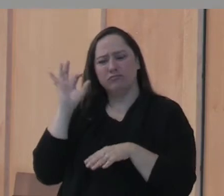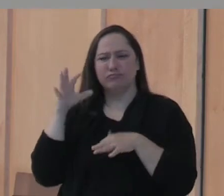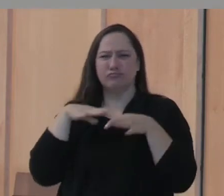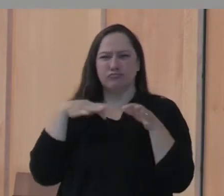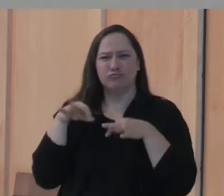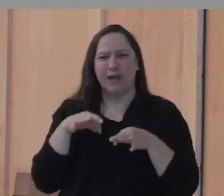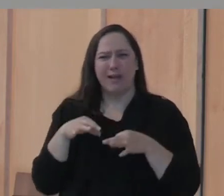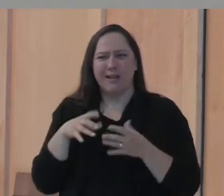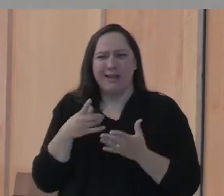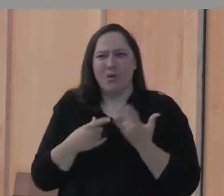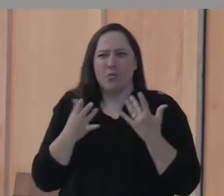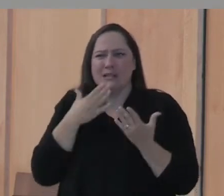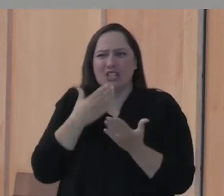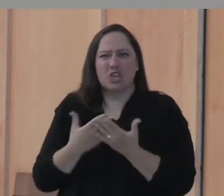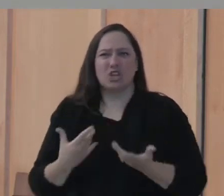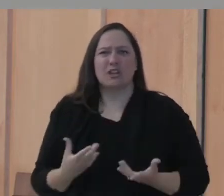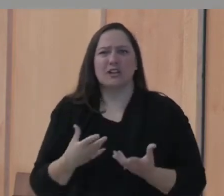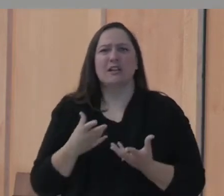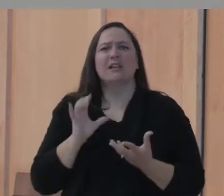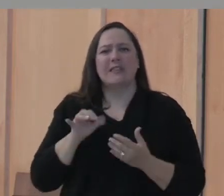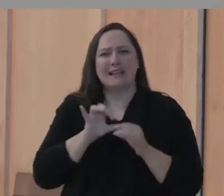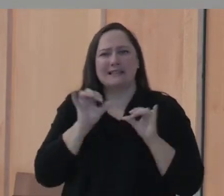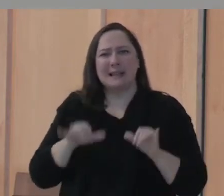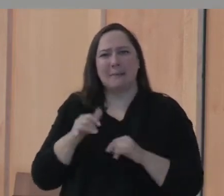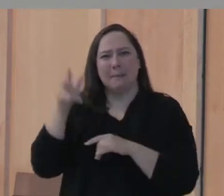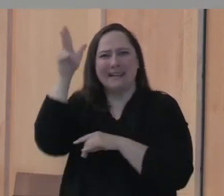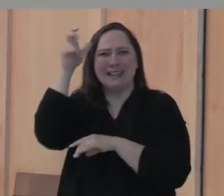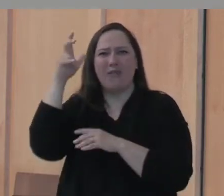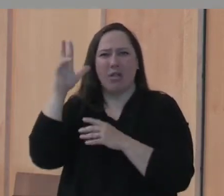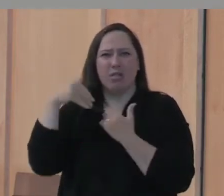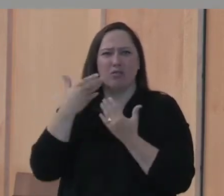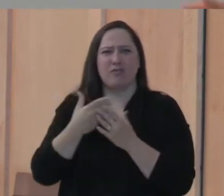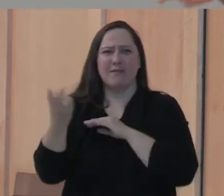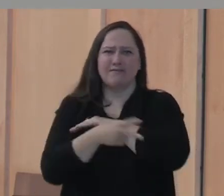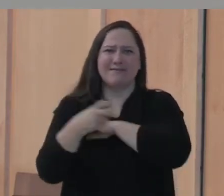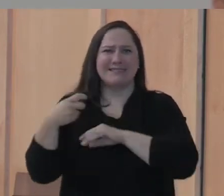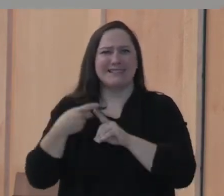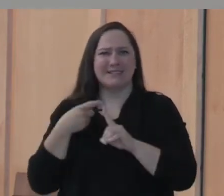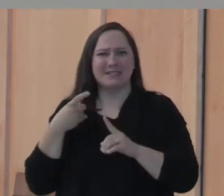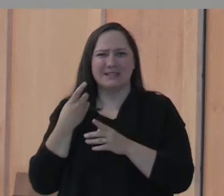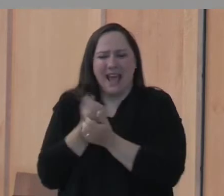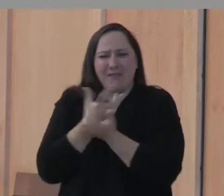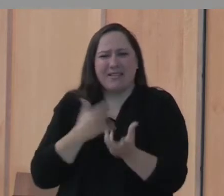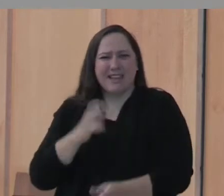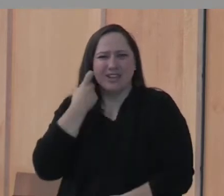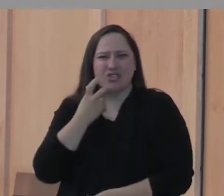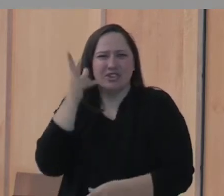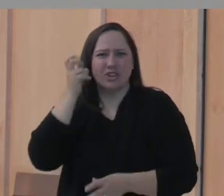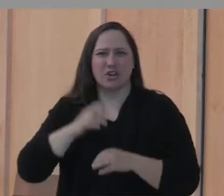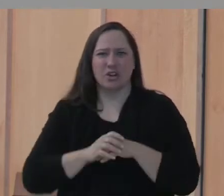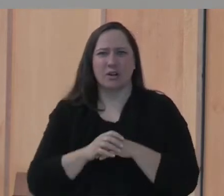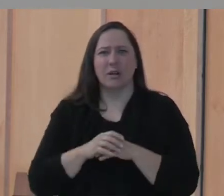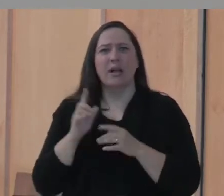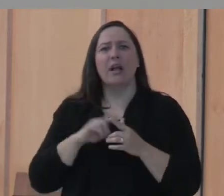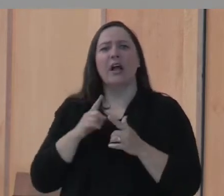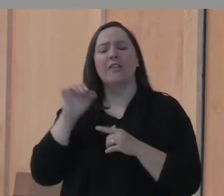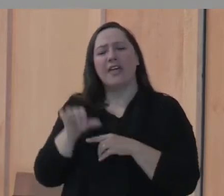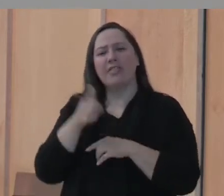all? It's like a bird, like the devil comes and steals it away. But there's another kind too. There's the intentional kind of not understanding.